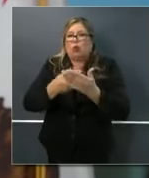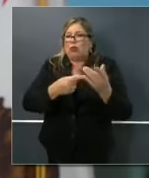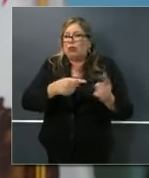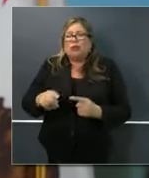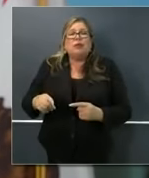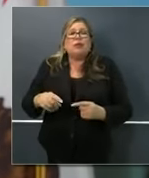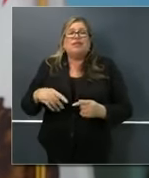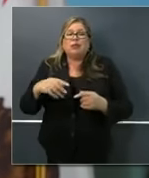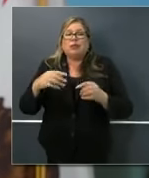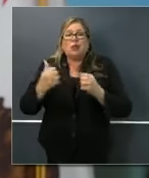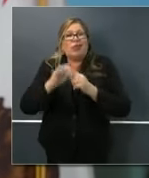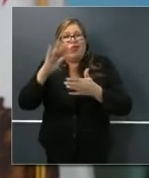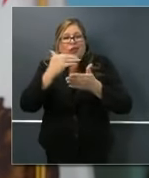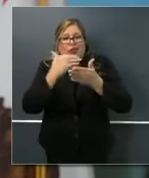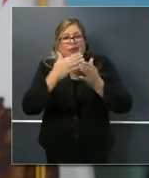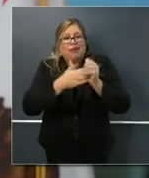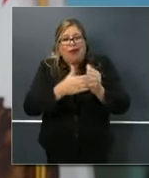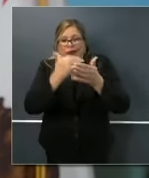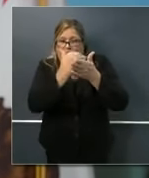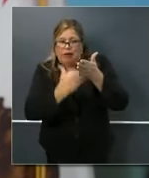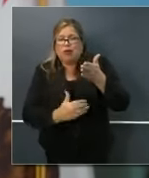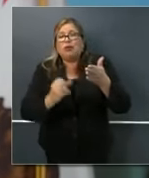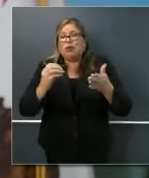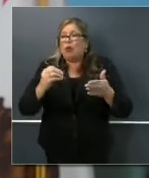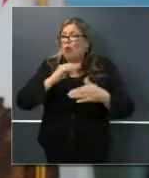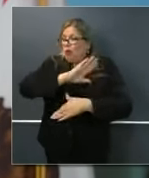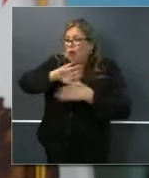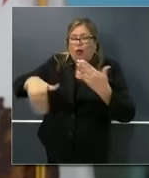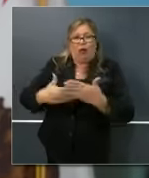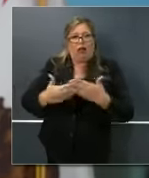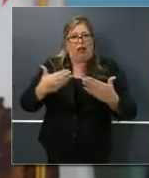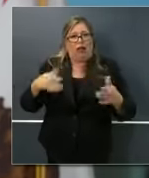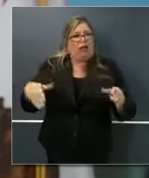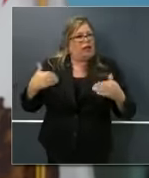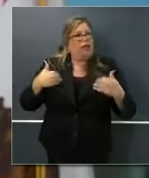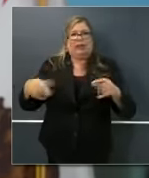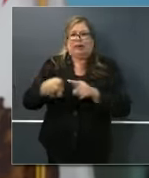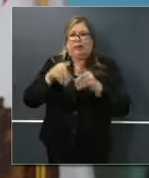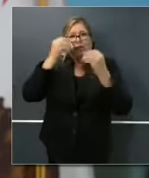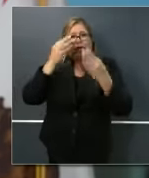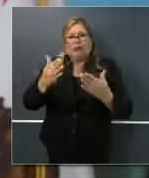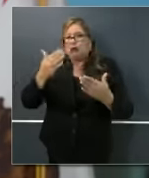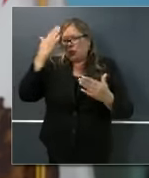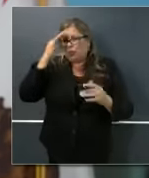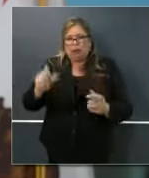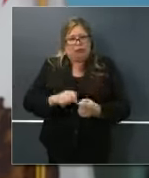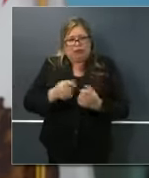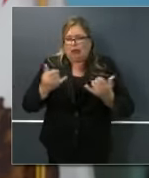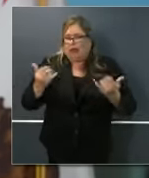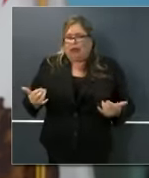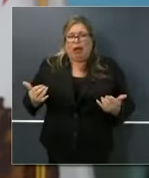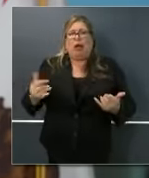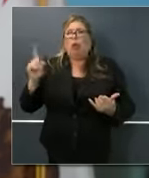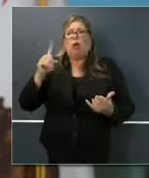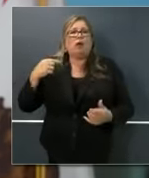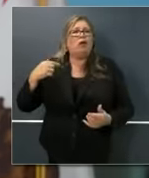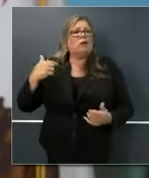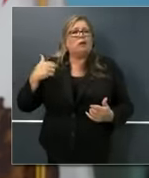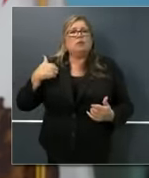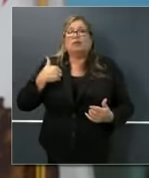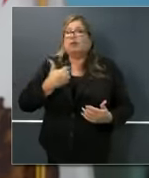earlier in the week. So everybody is up to speed in real time in terms of where we are across the panoply